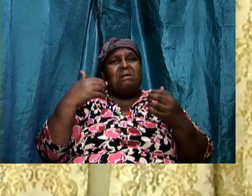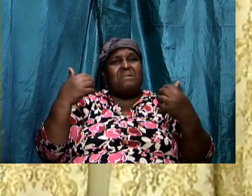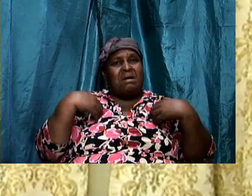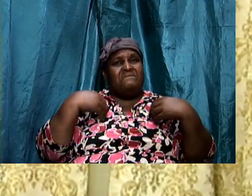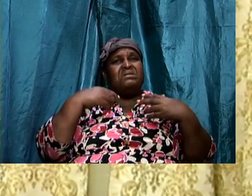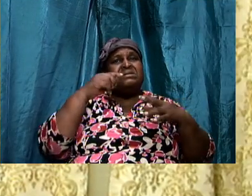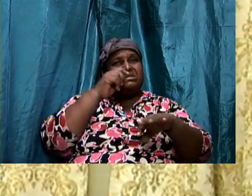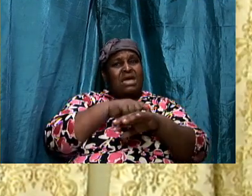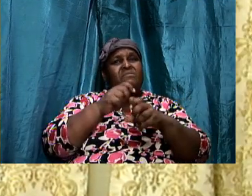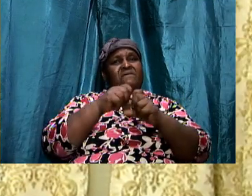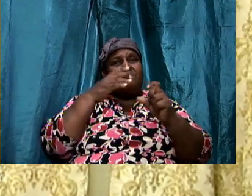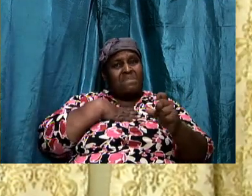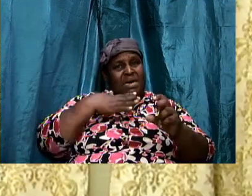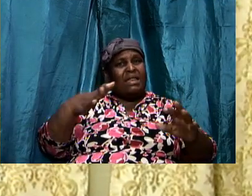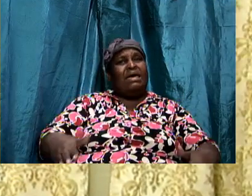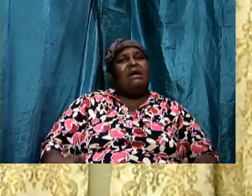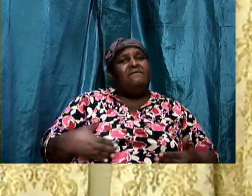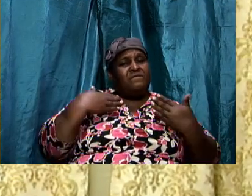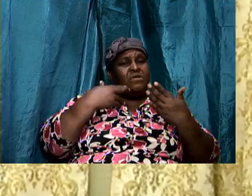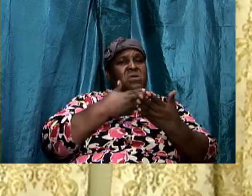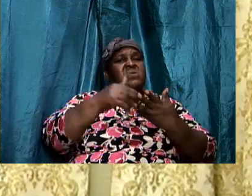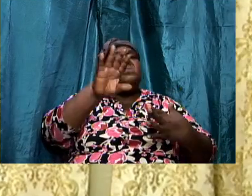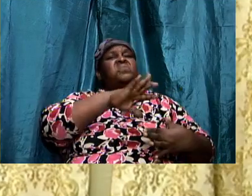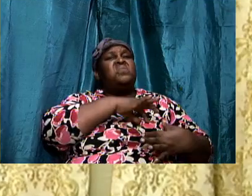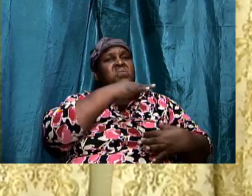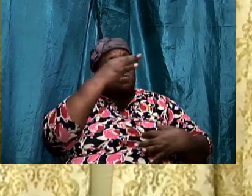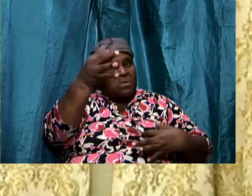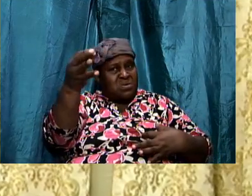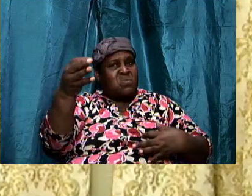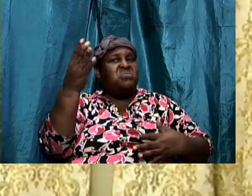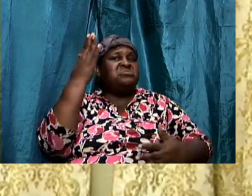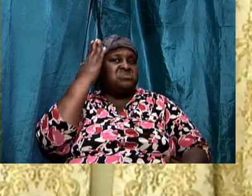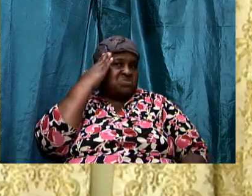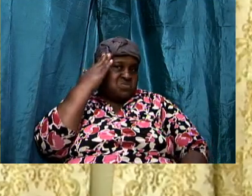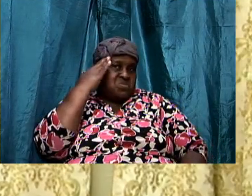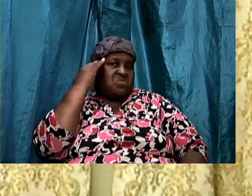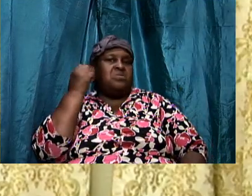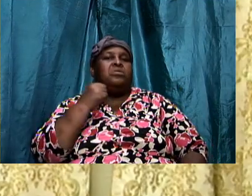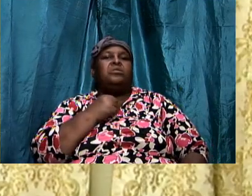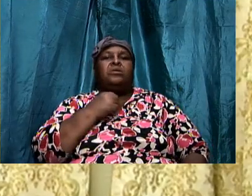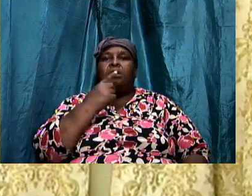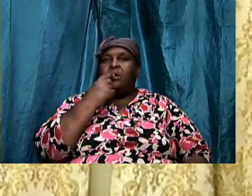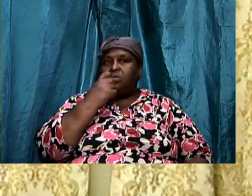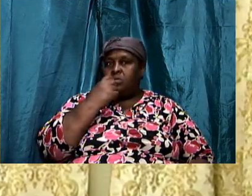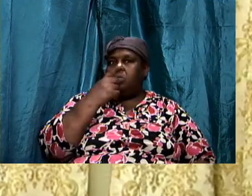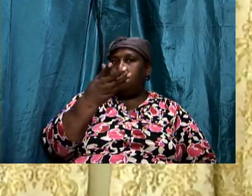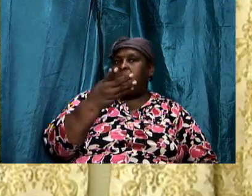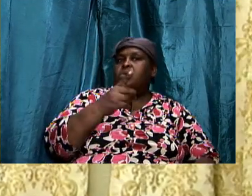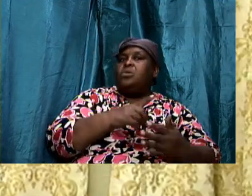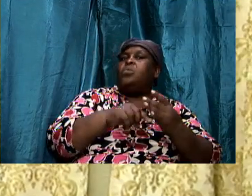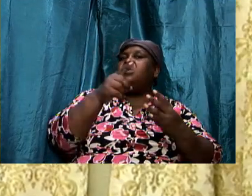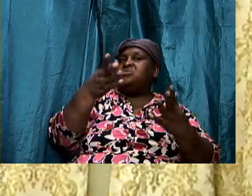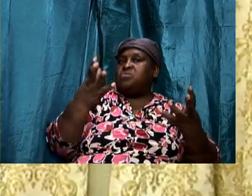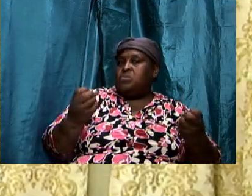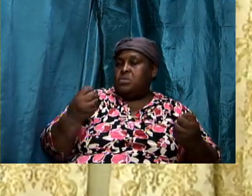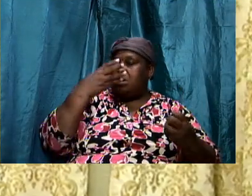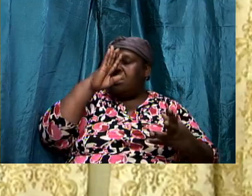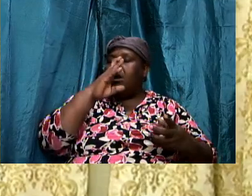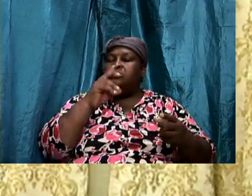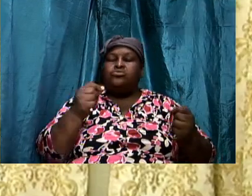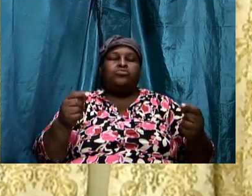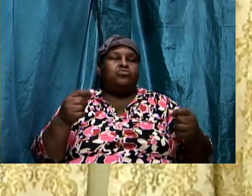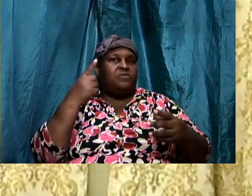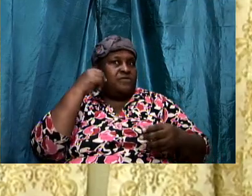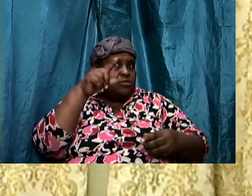ghost is gonna and before the holy ghost move base and hope and who you are and what you want god to do in your life it might